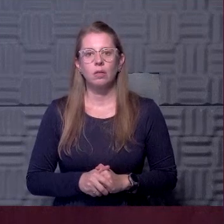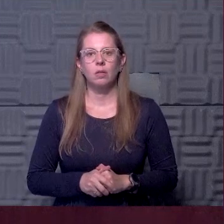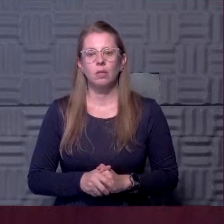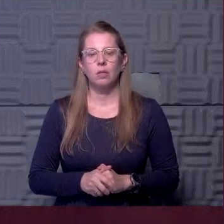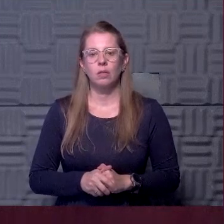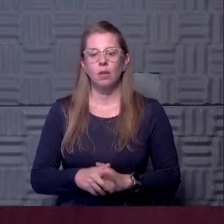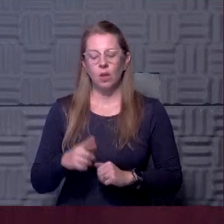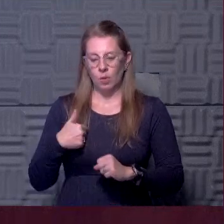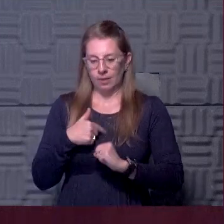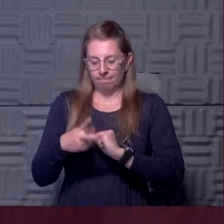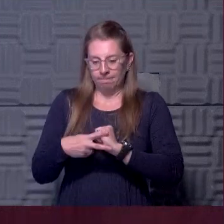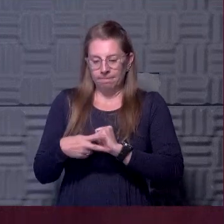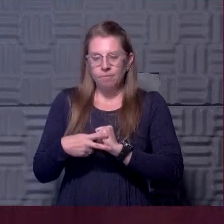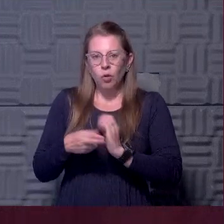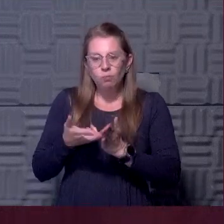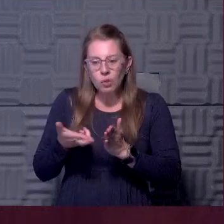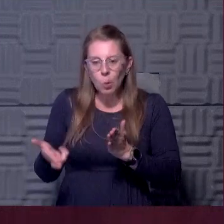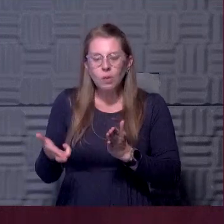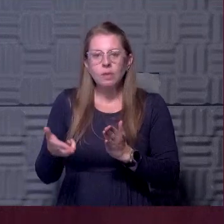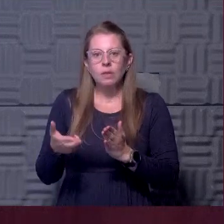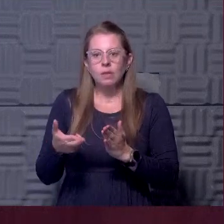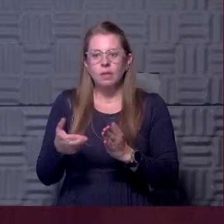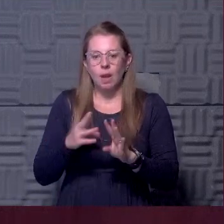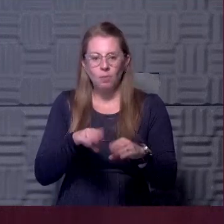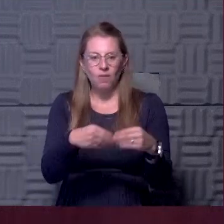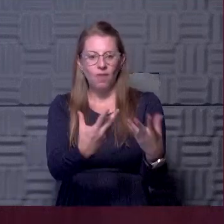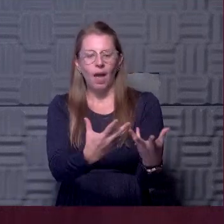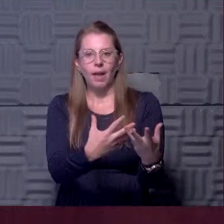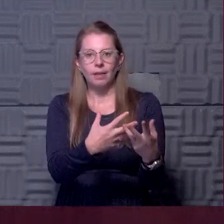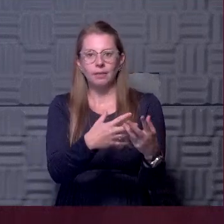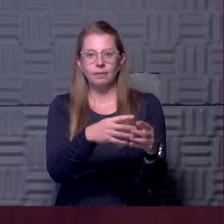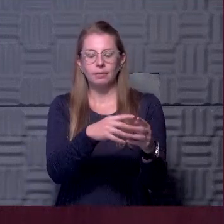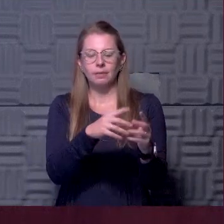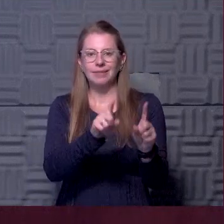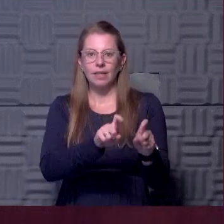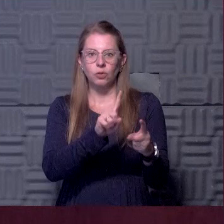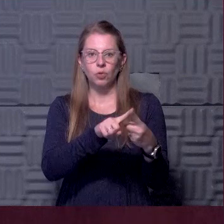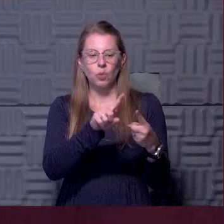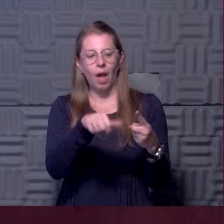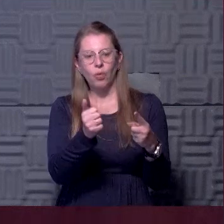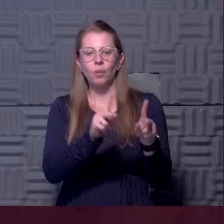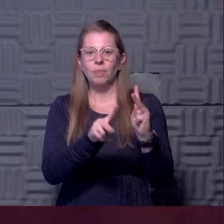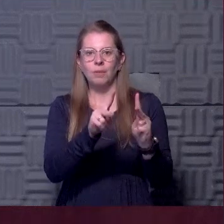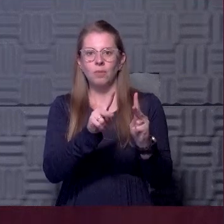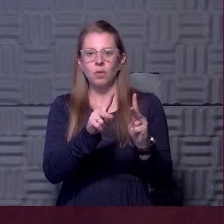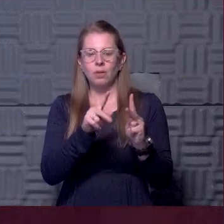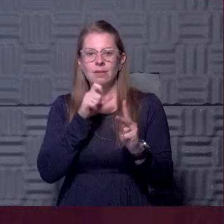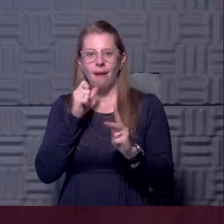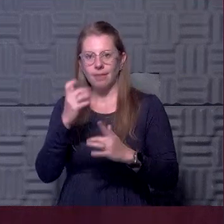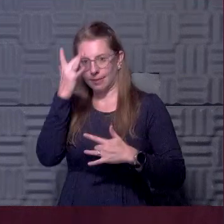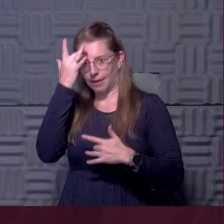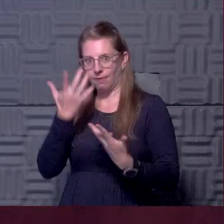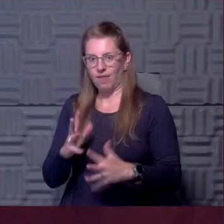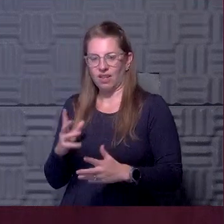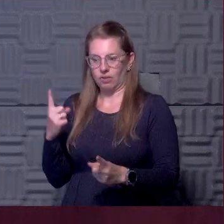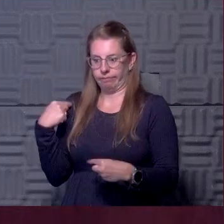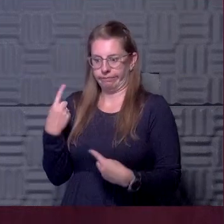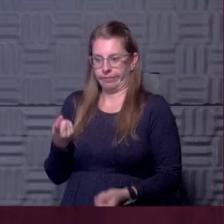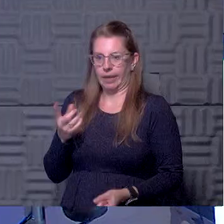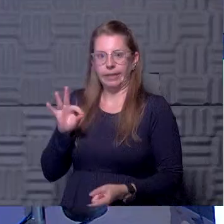conserve resources and, and be able to provide as many tests, as many people as we can, um, and, and not repeat tests that already showing.